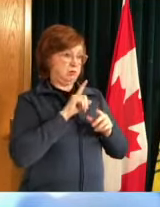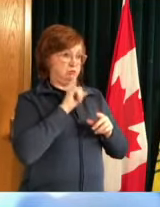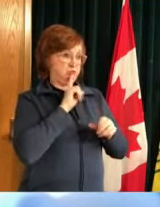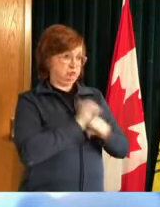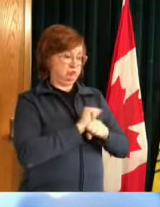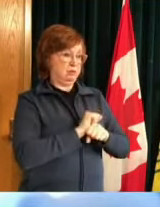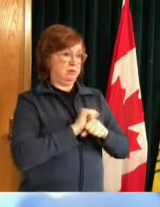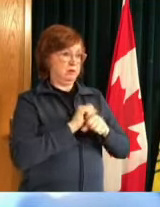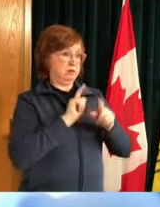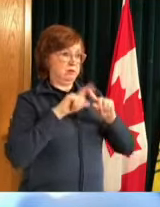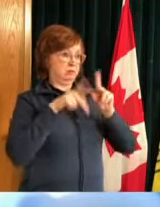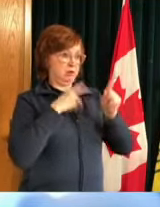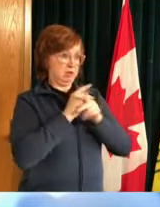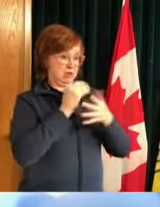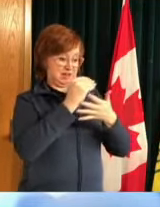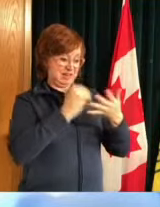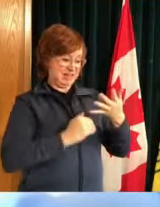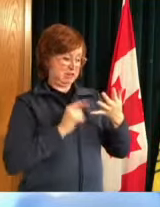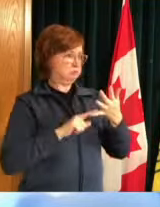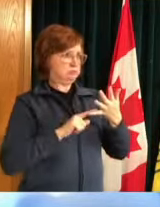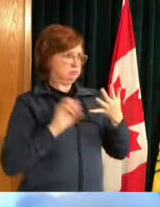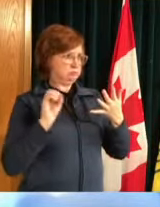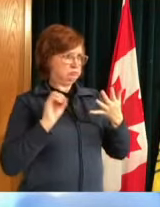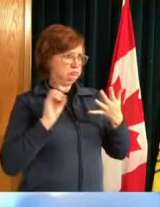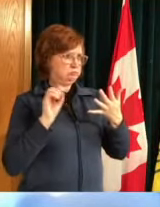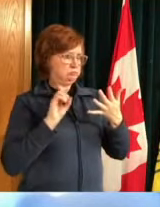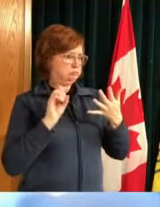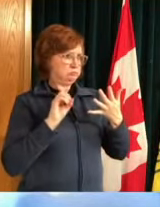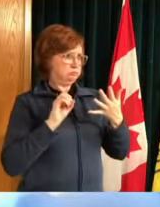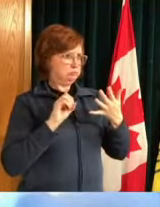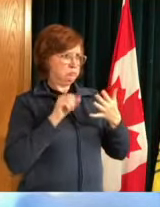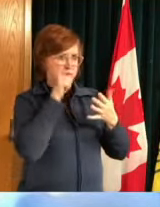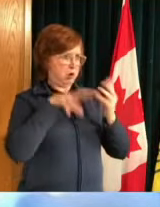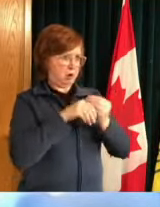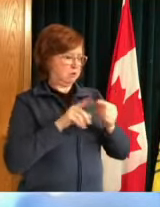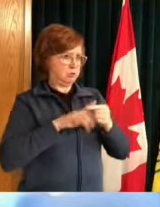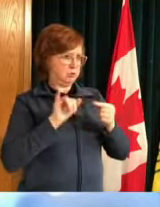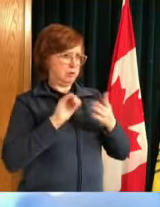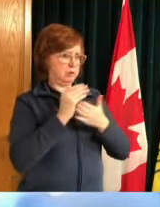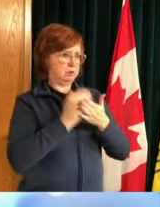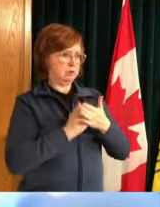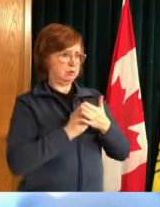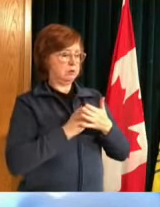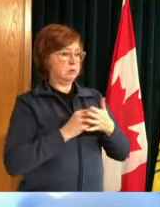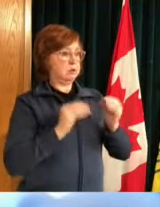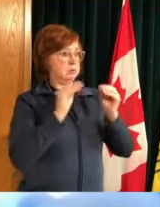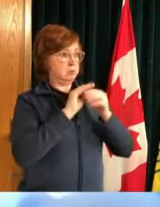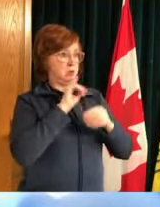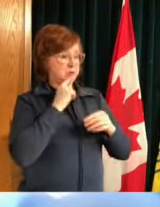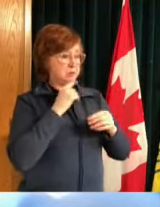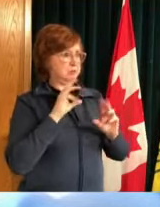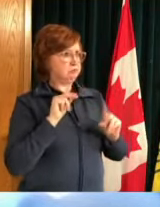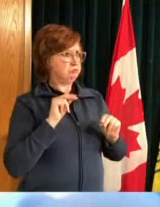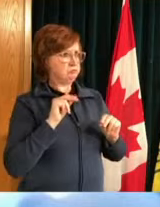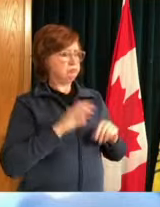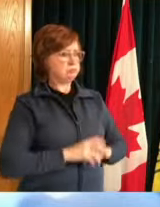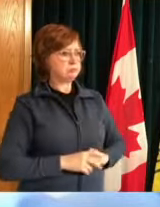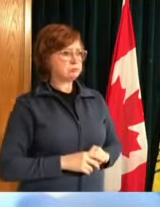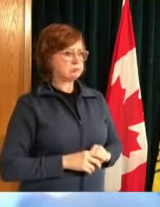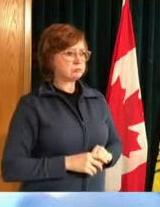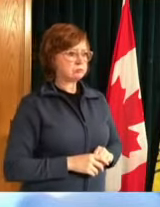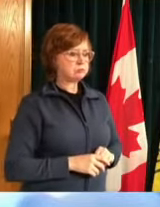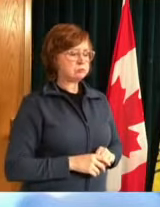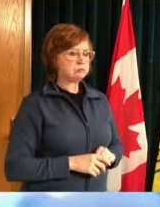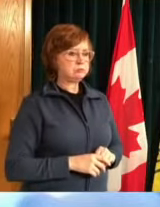either more transmissible more severe or more vaccine resistant but you know this is going to be something we'll have to keep watching closely